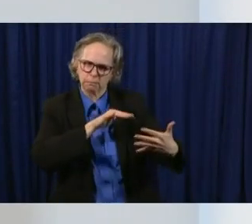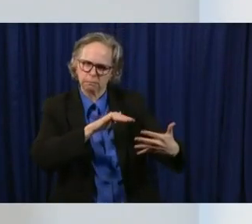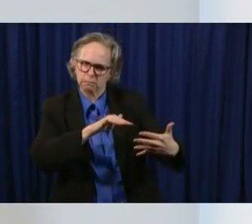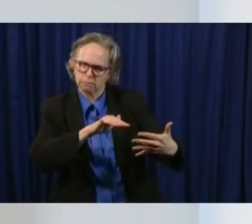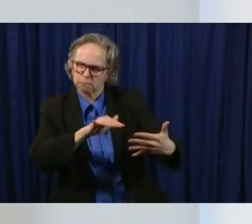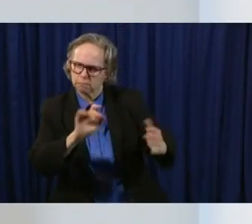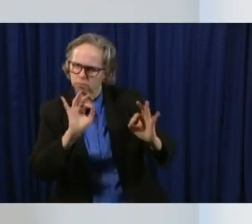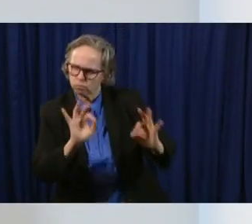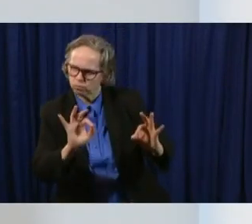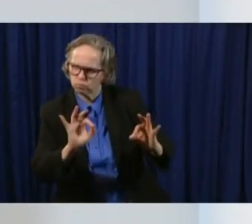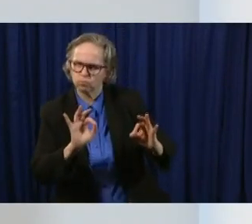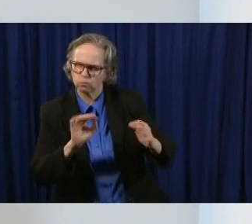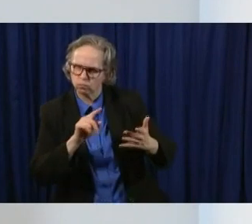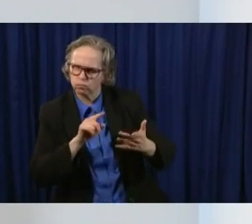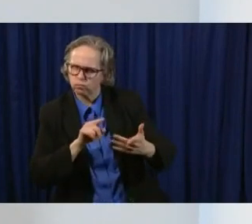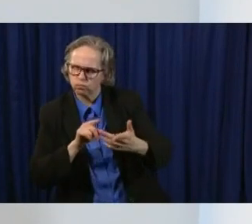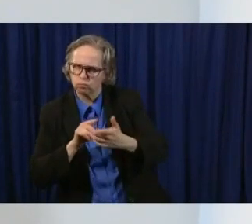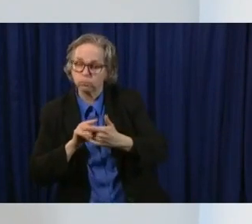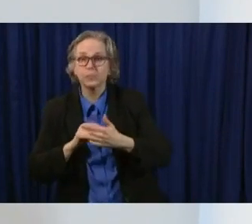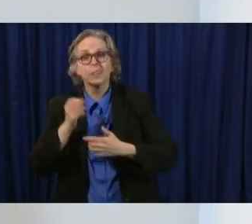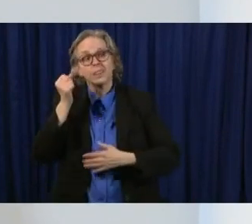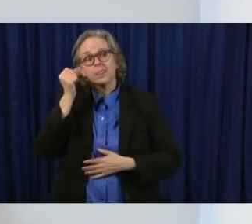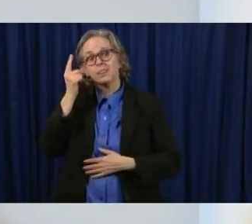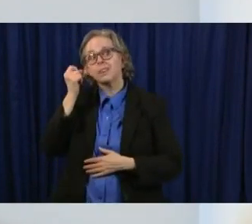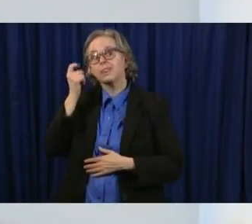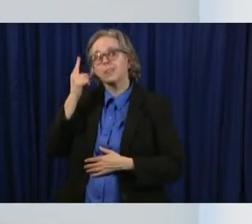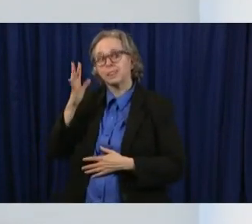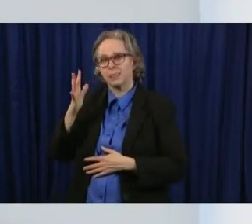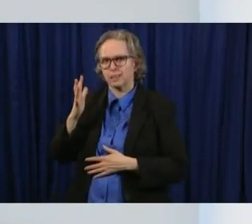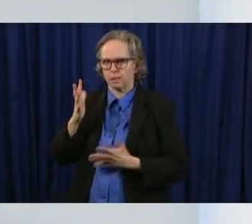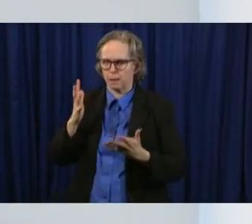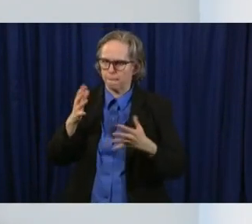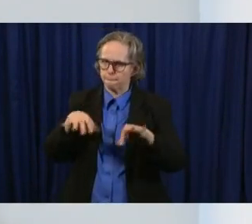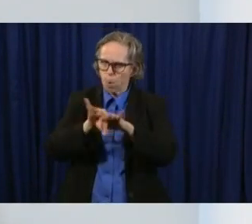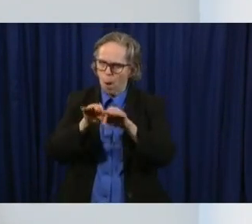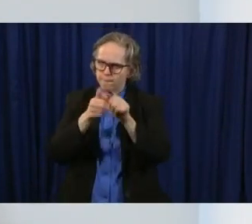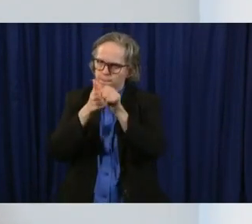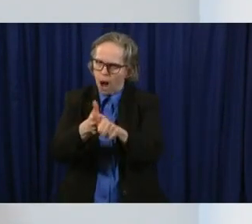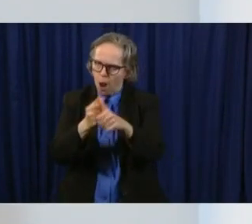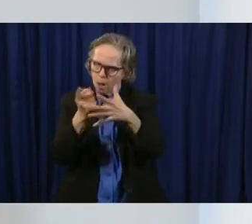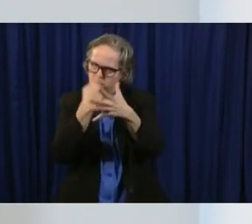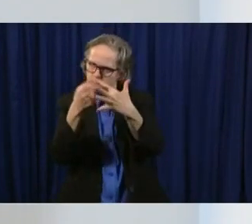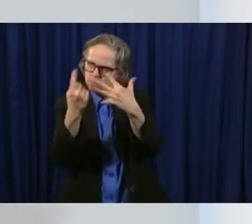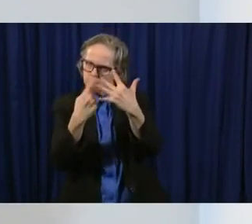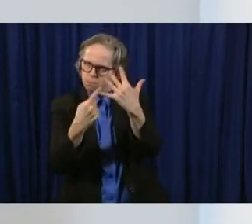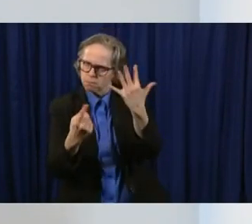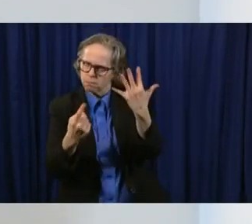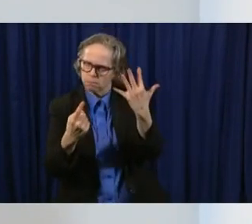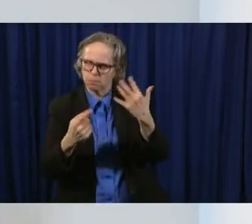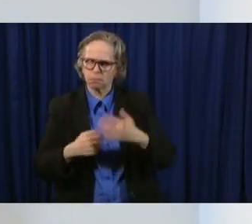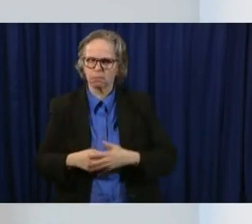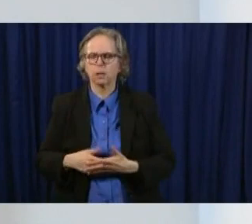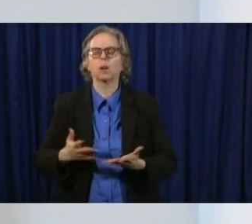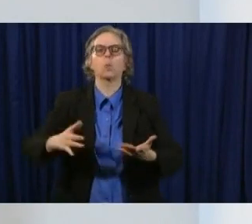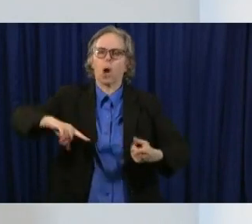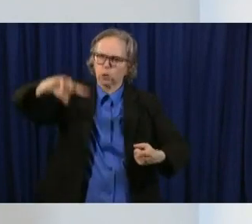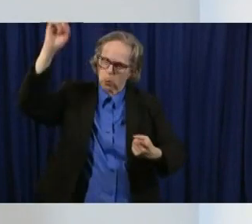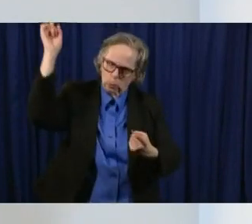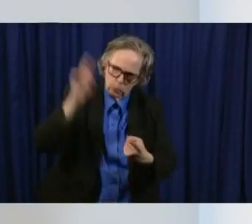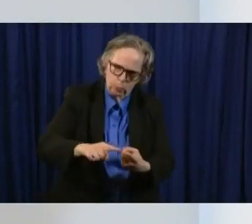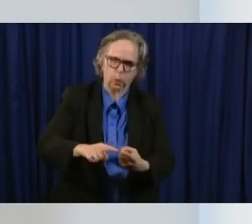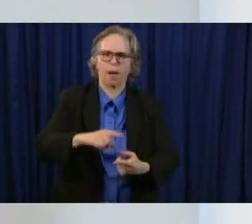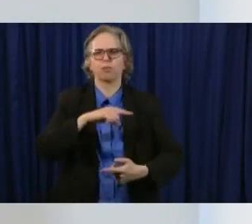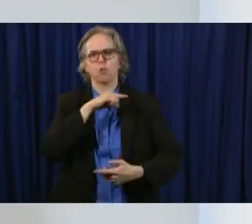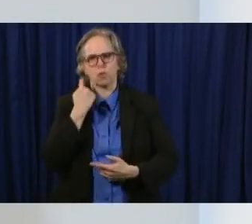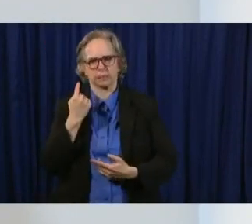compliance with what the governor is asking people to do that lowers those numbers make sure that the next thing comes